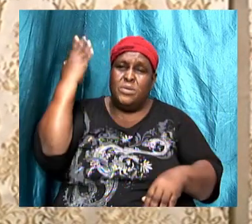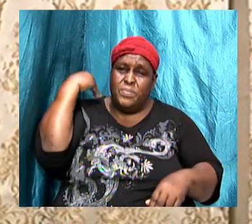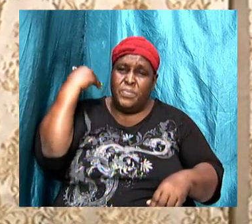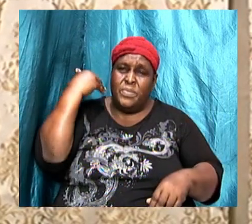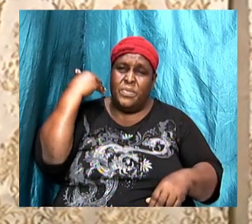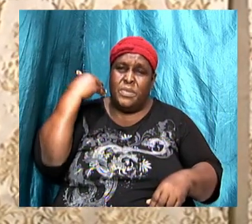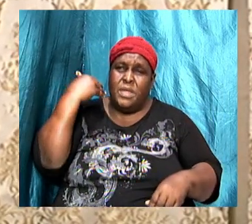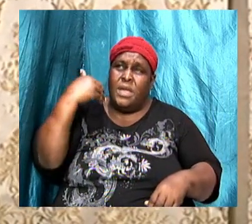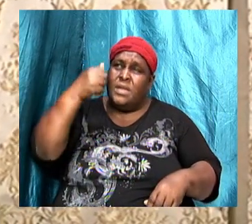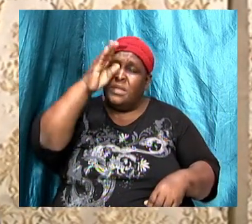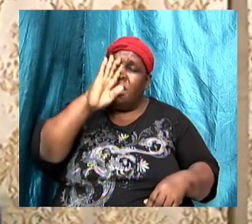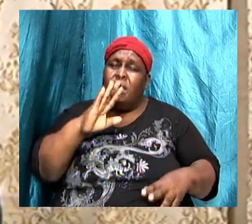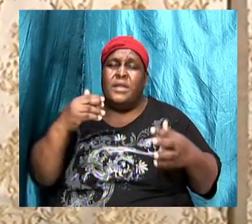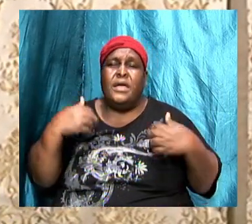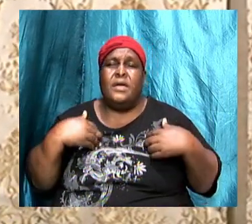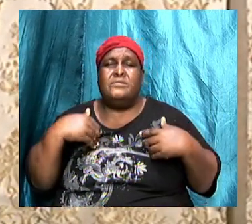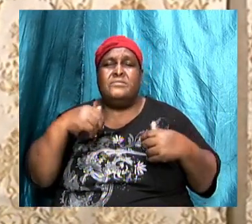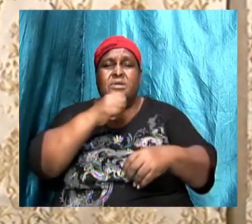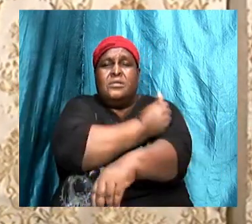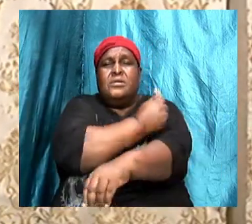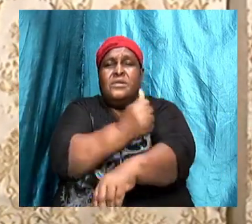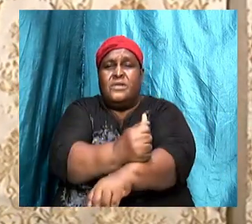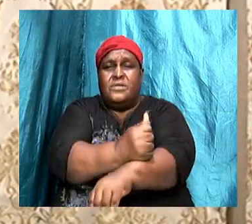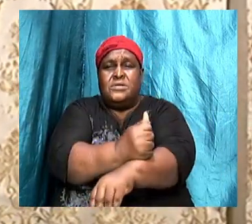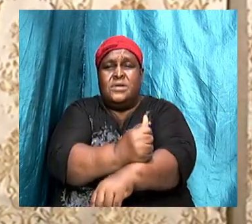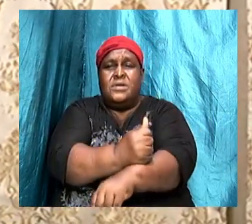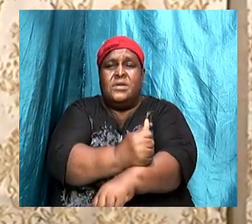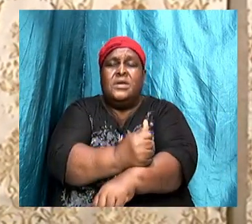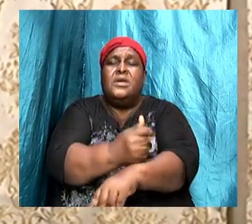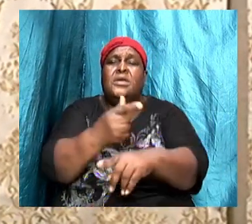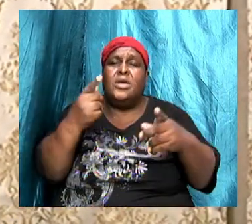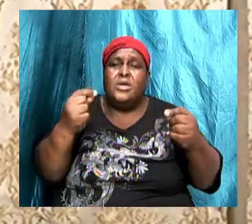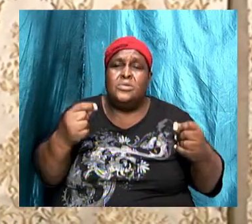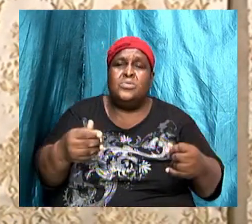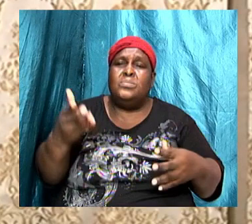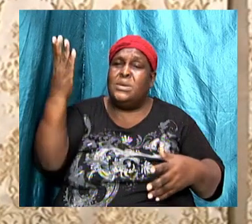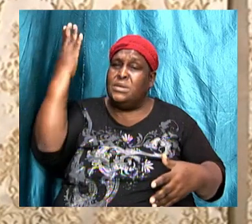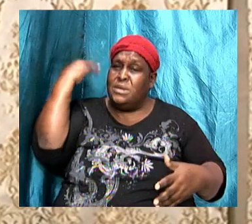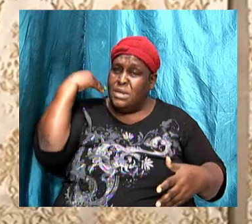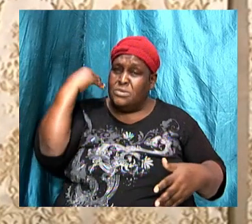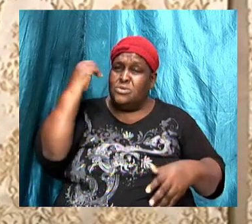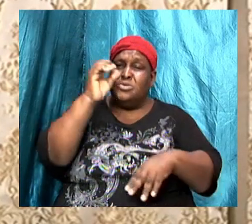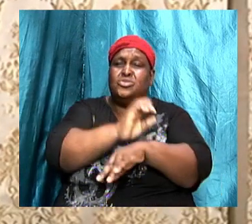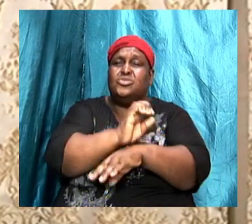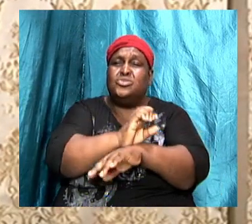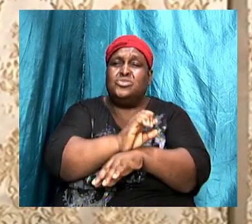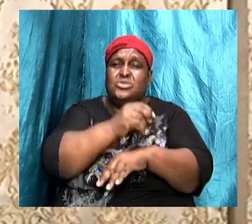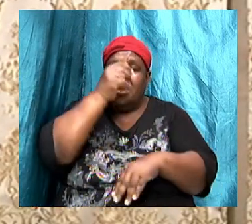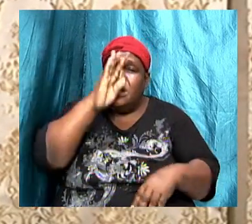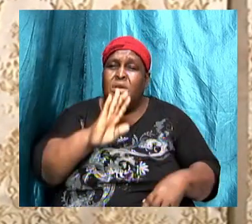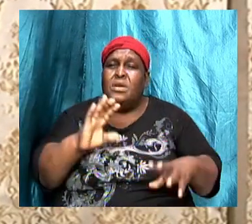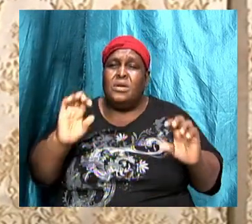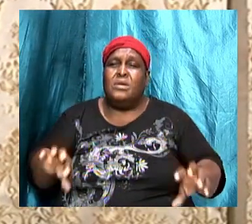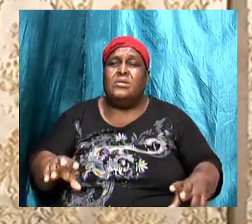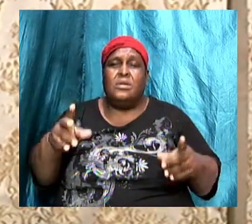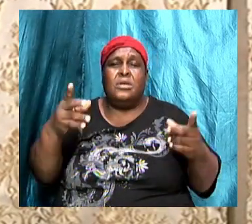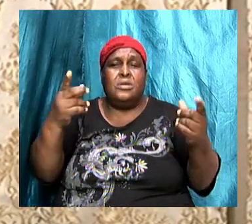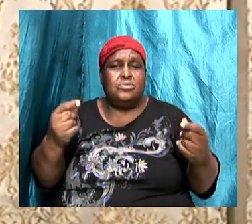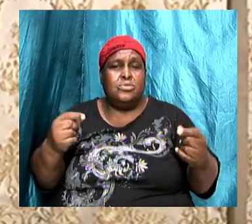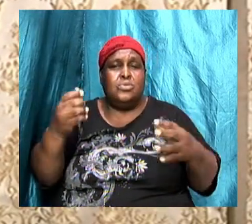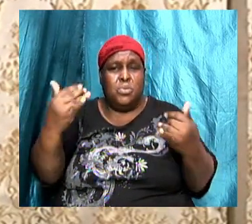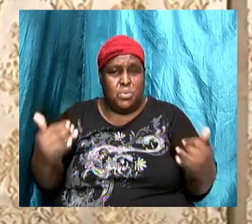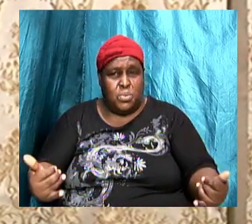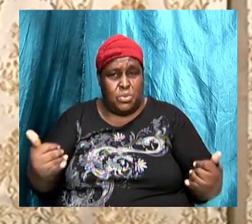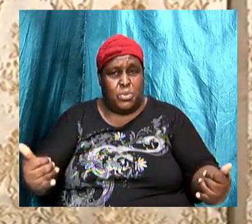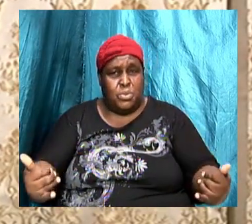authority. And if he could do it back then, can I tell you, he can do it now. And he is doing